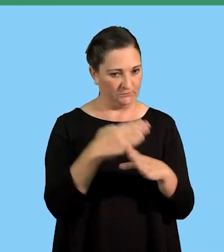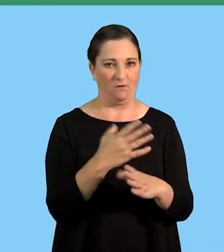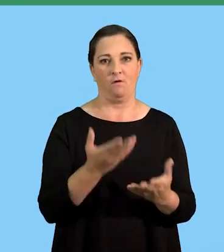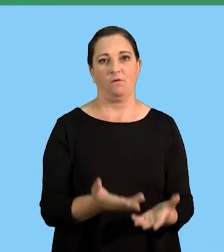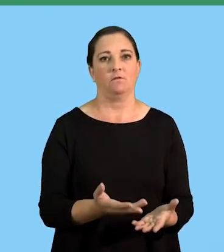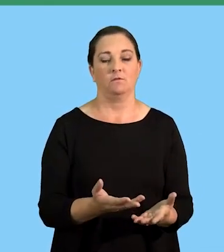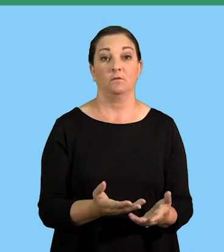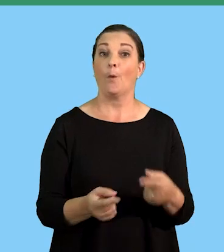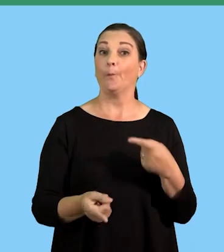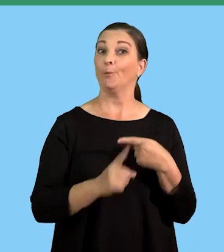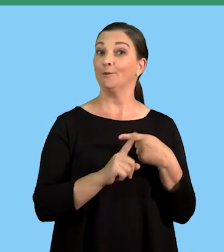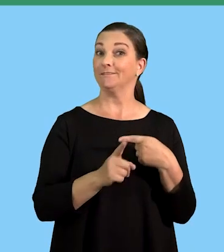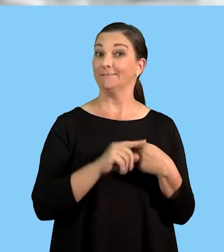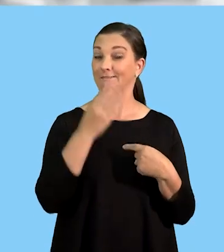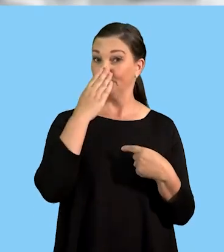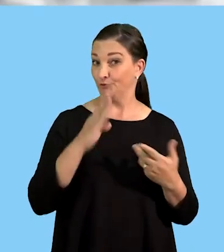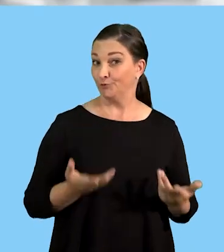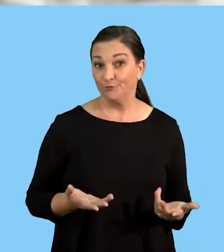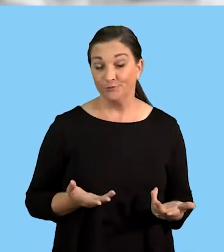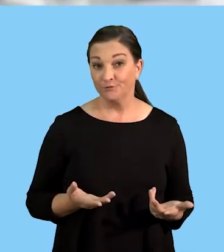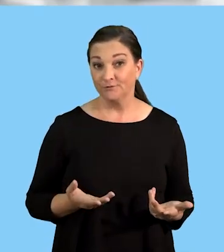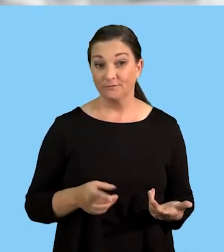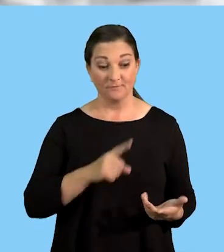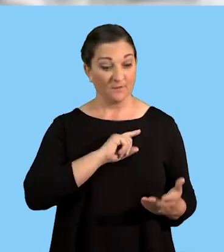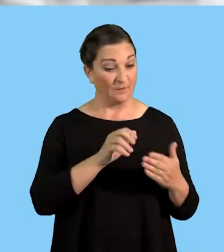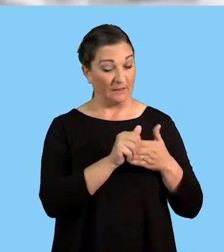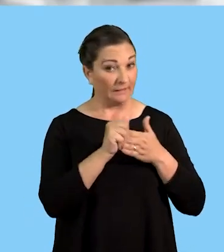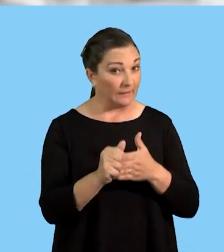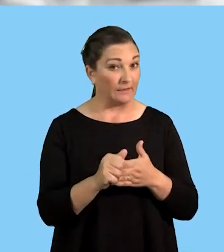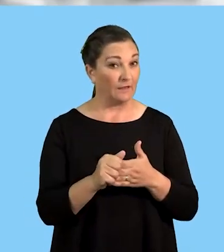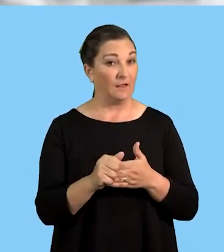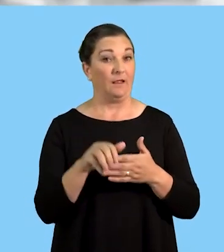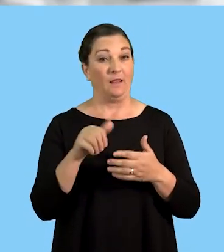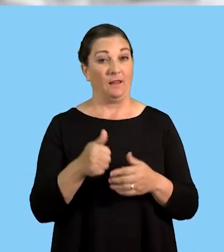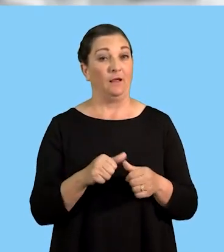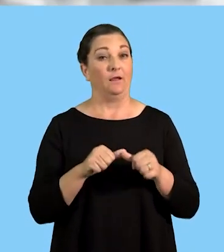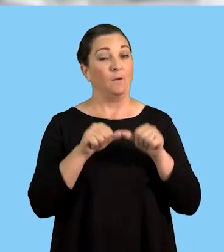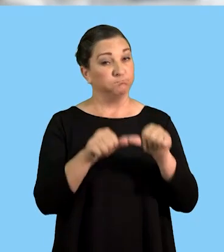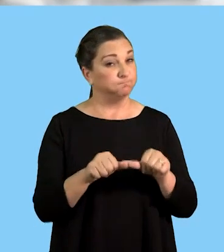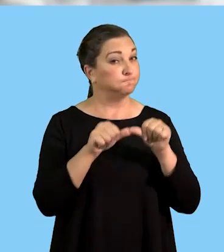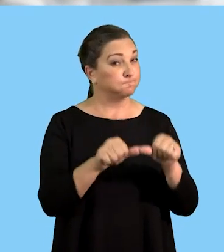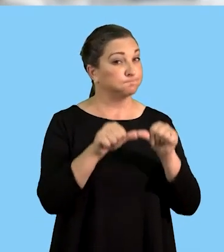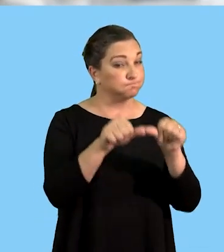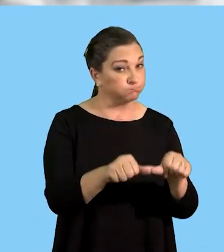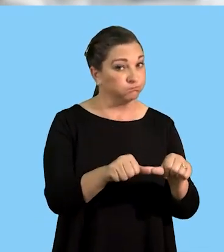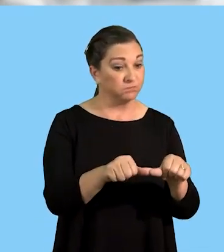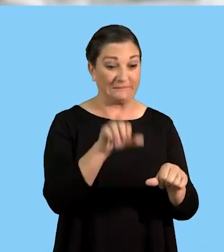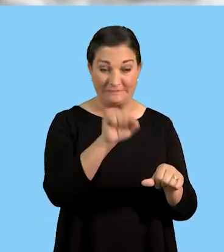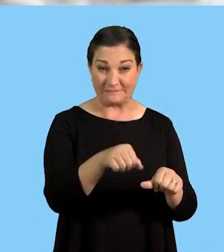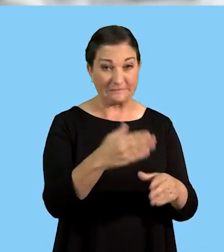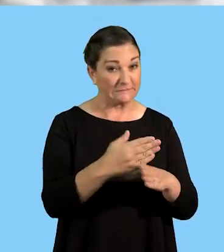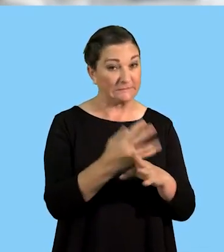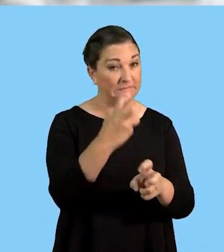again has to do with the positive attitude to say a leader would be showing perseverance. They will stay with the task whether